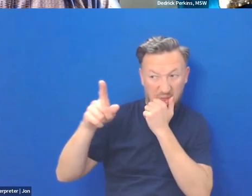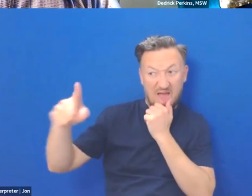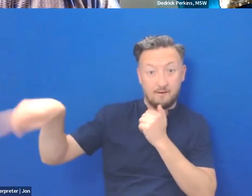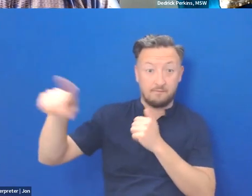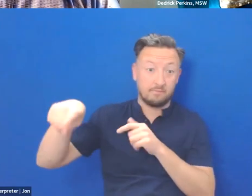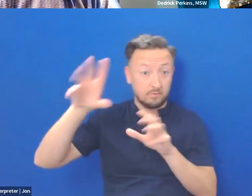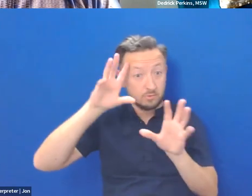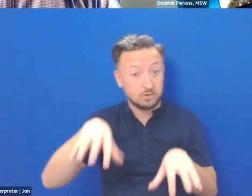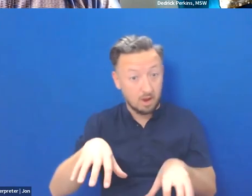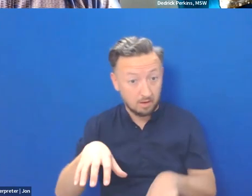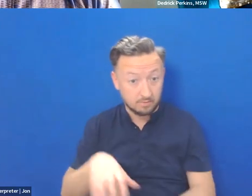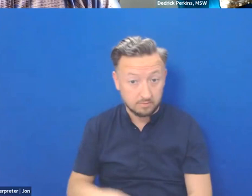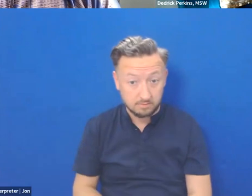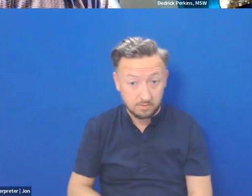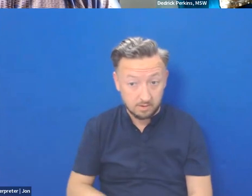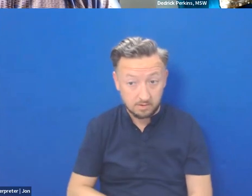They saw it.